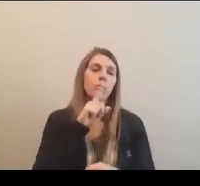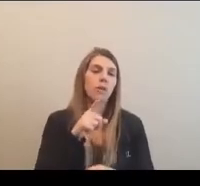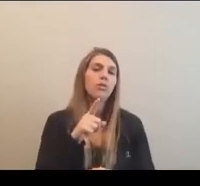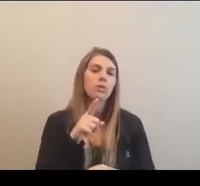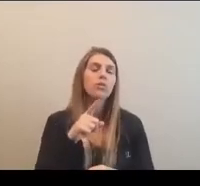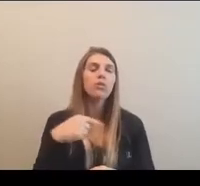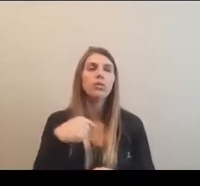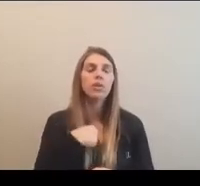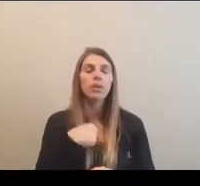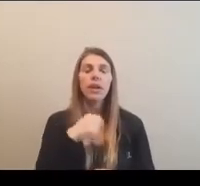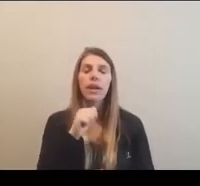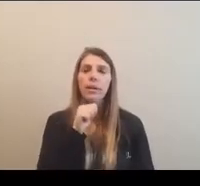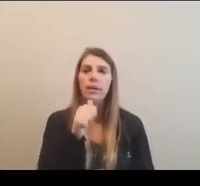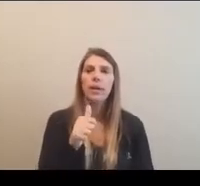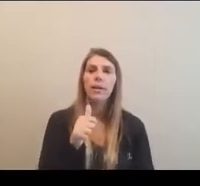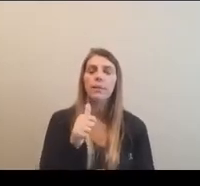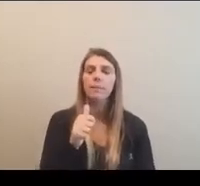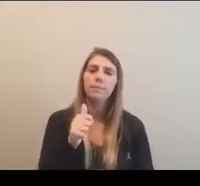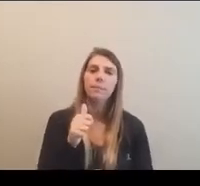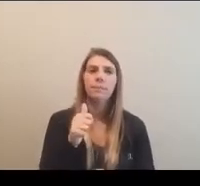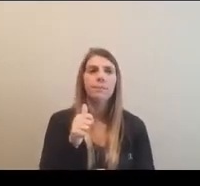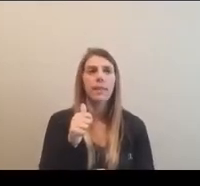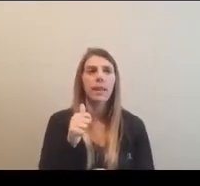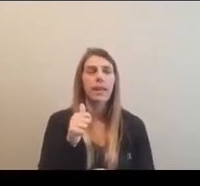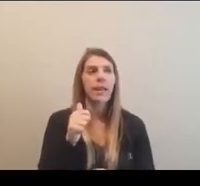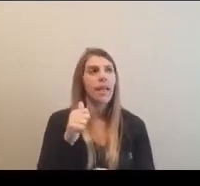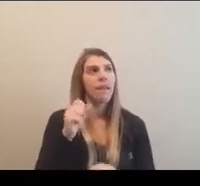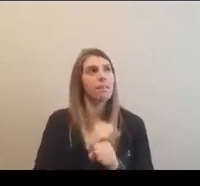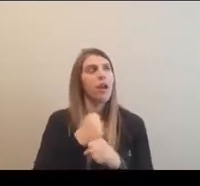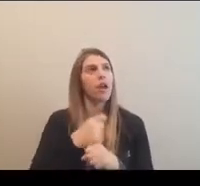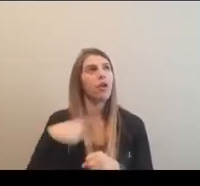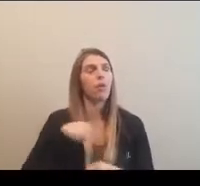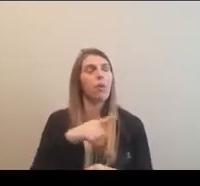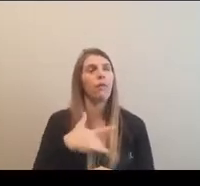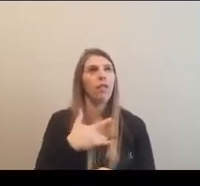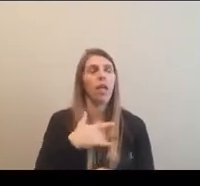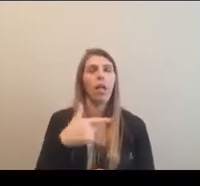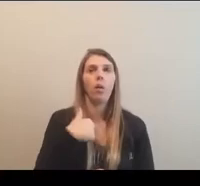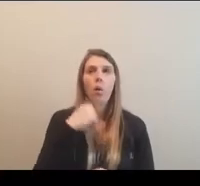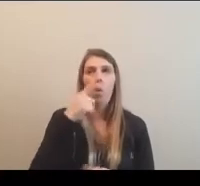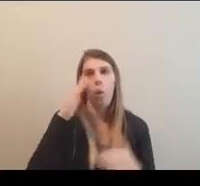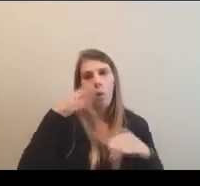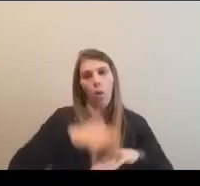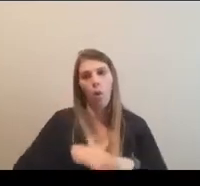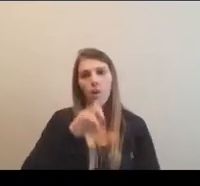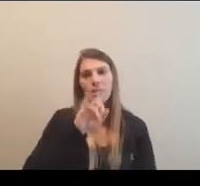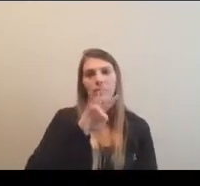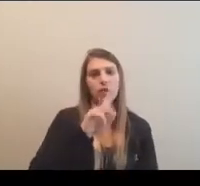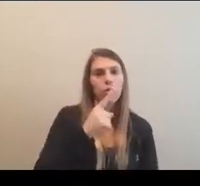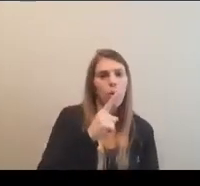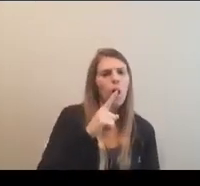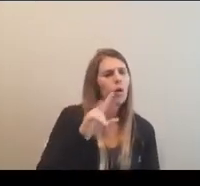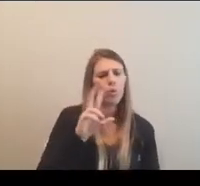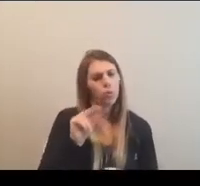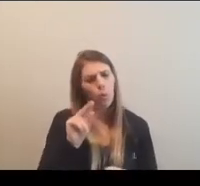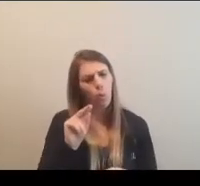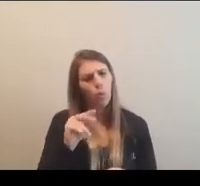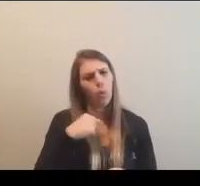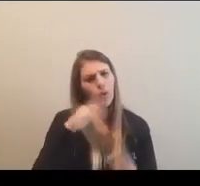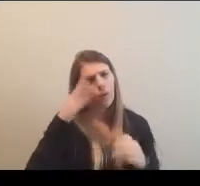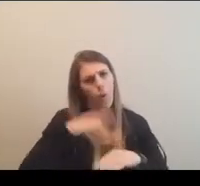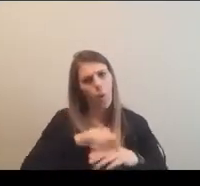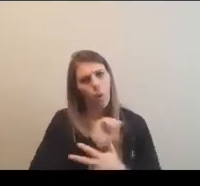I don't, um, leave a message that is misguided in thinking that we're only focusing on division one, because that is, that is not true.